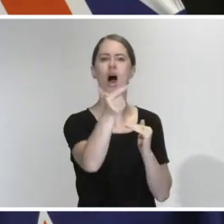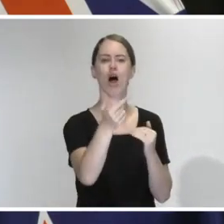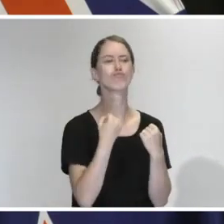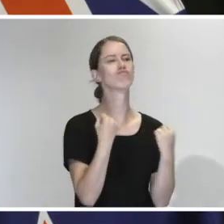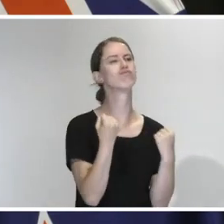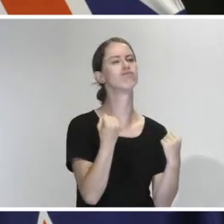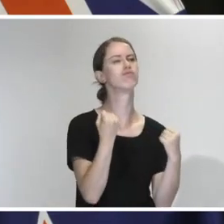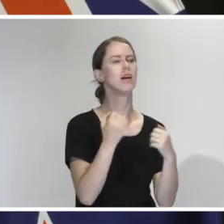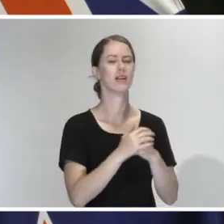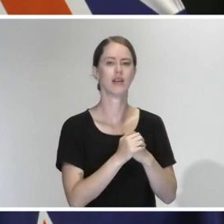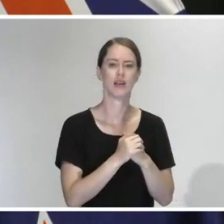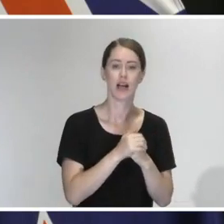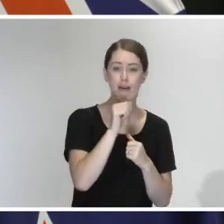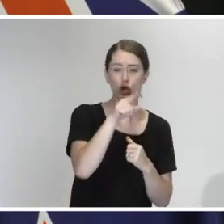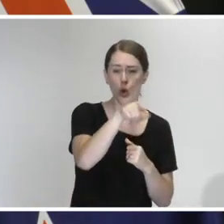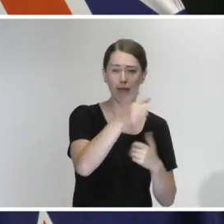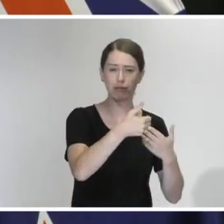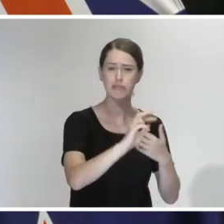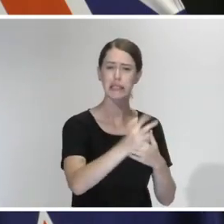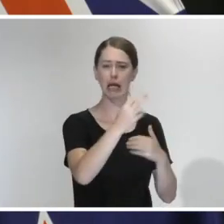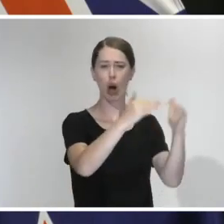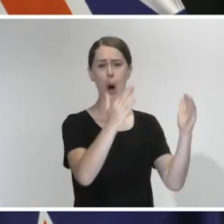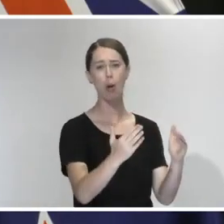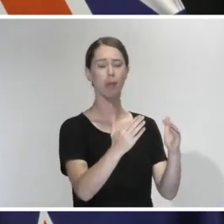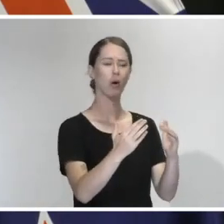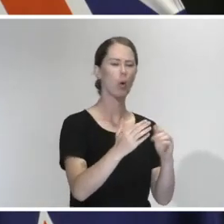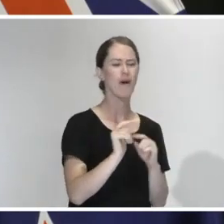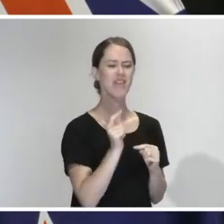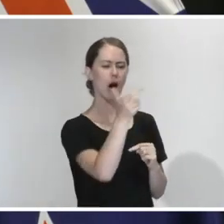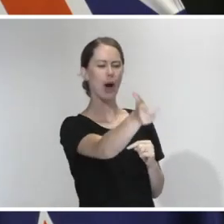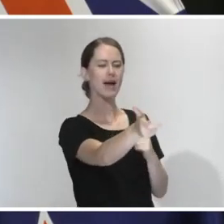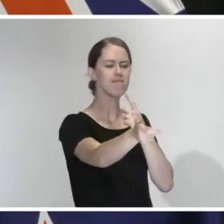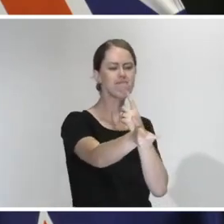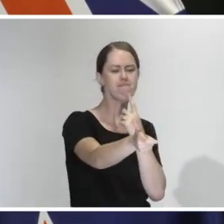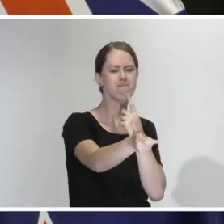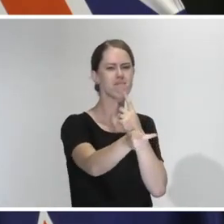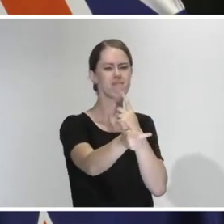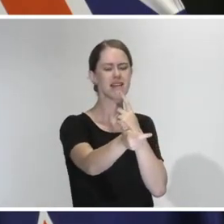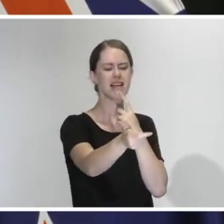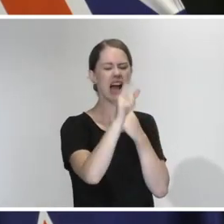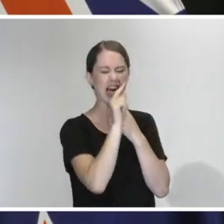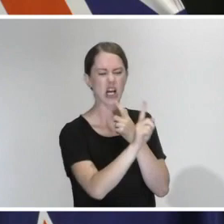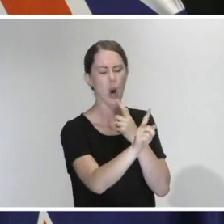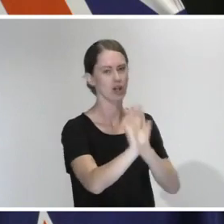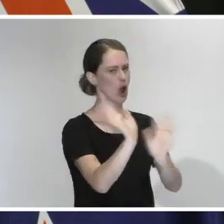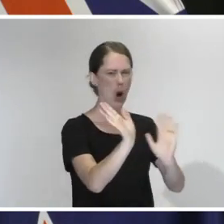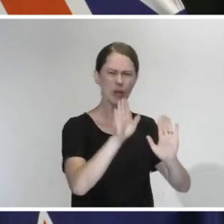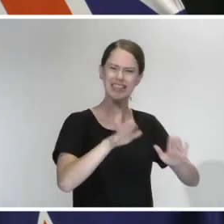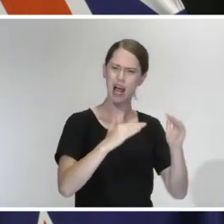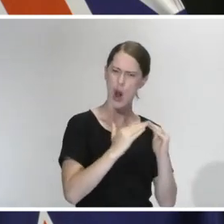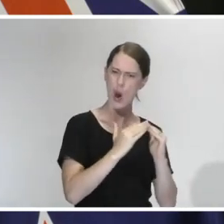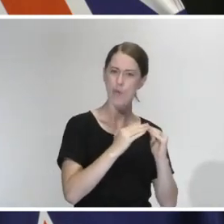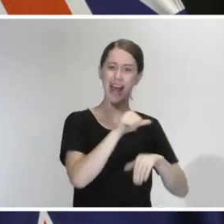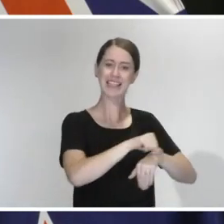of time that if they're in a position where they have a home at some distance from where they are, stay where you are. You know, just because it's